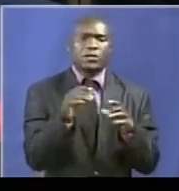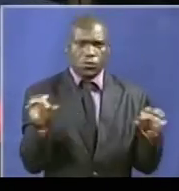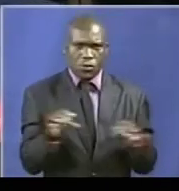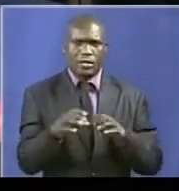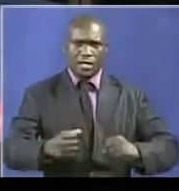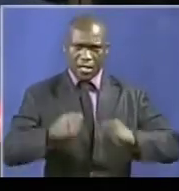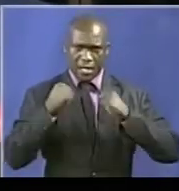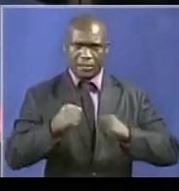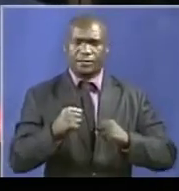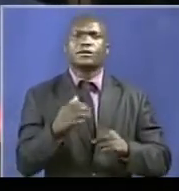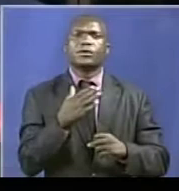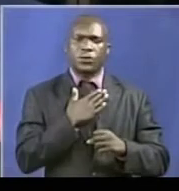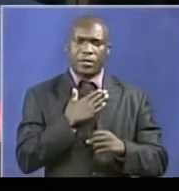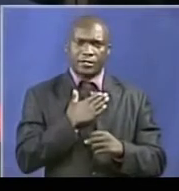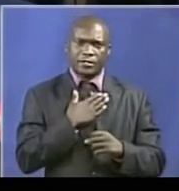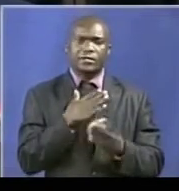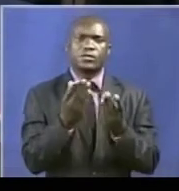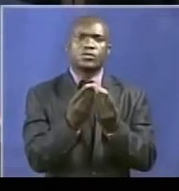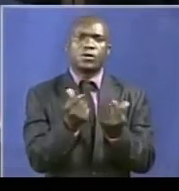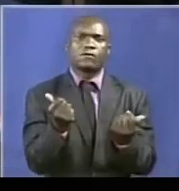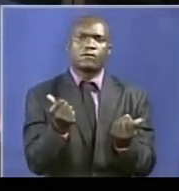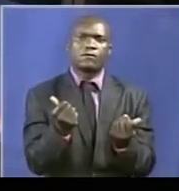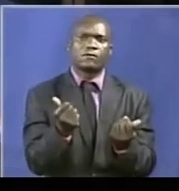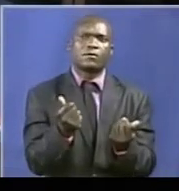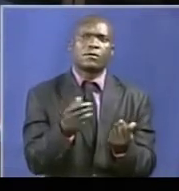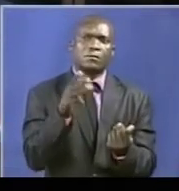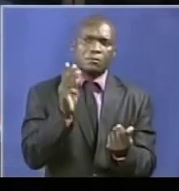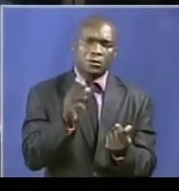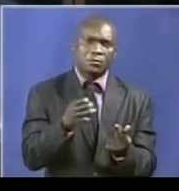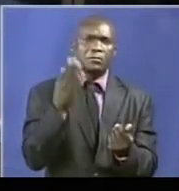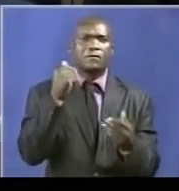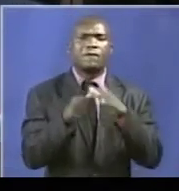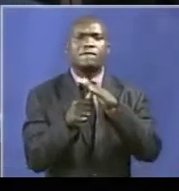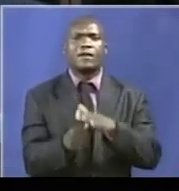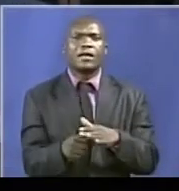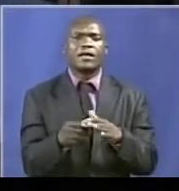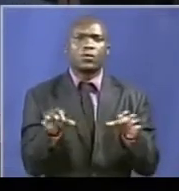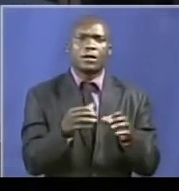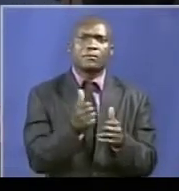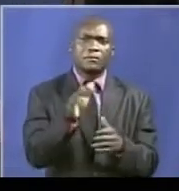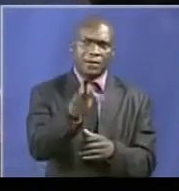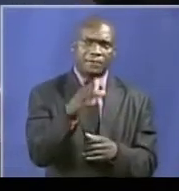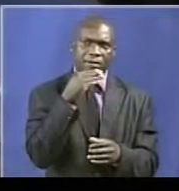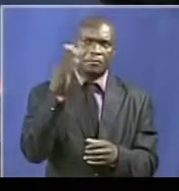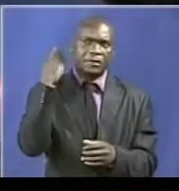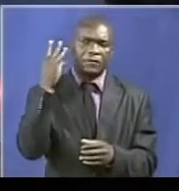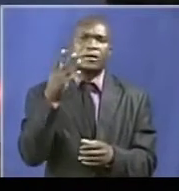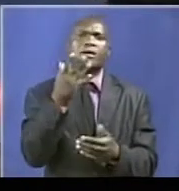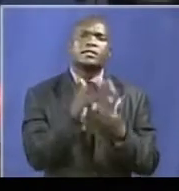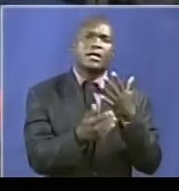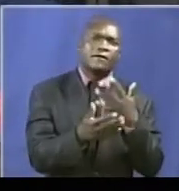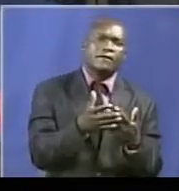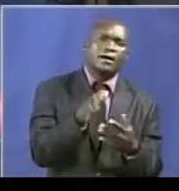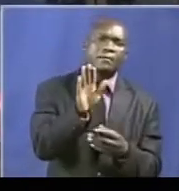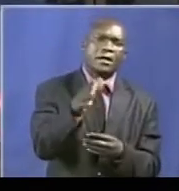hard to mitigate the void that has been created by our detractors. You were one of those who was on the receiving end of